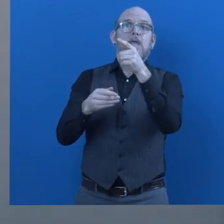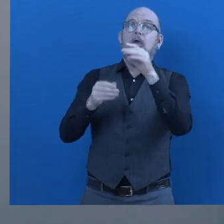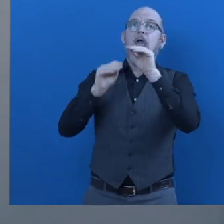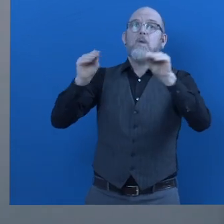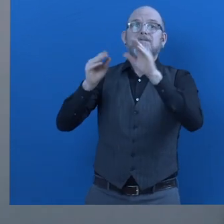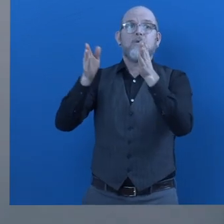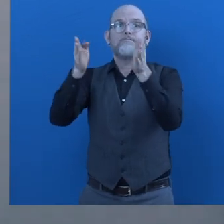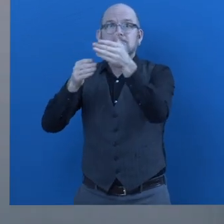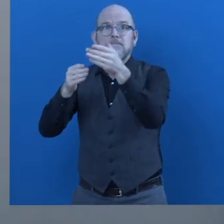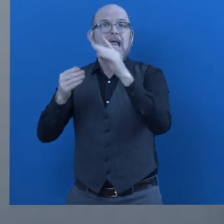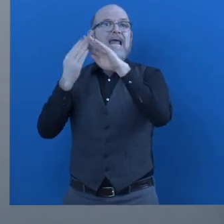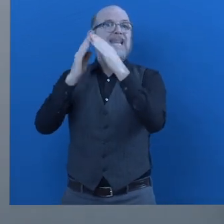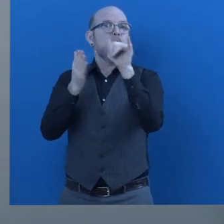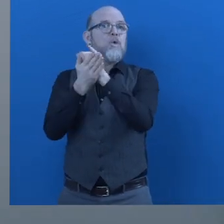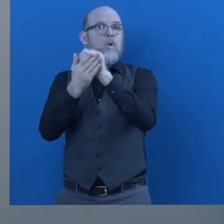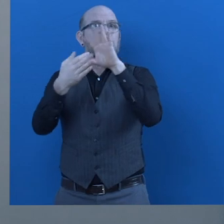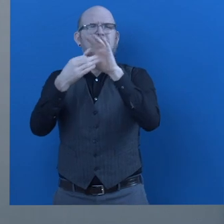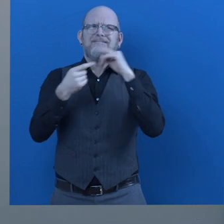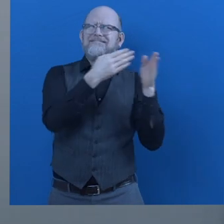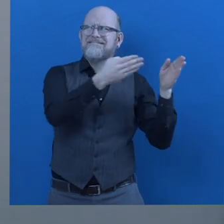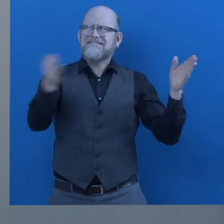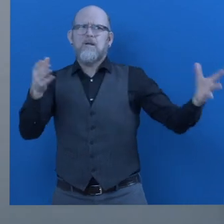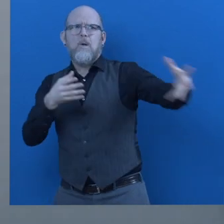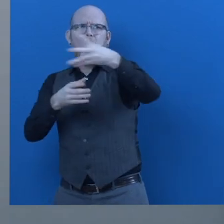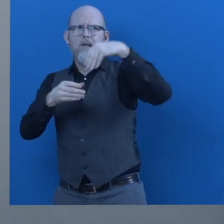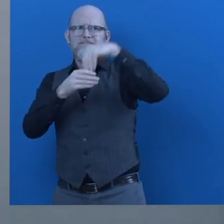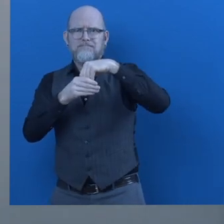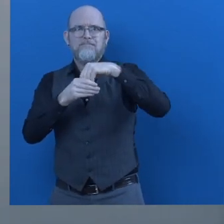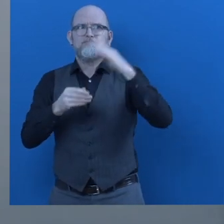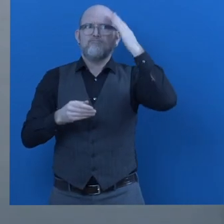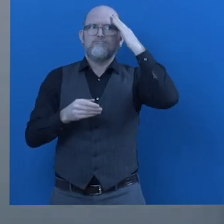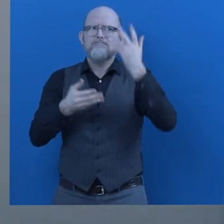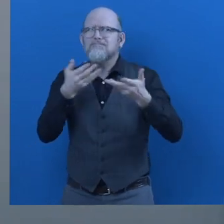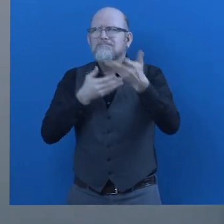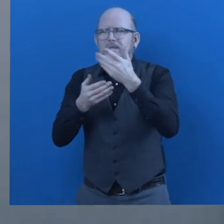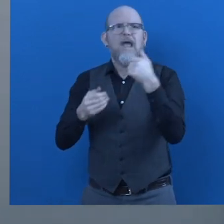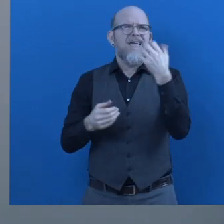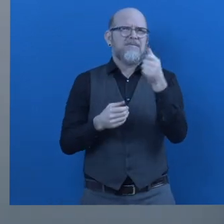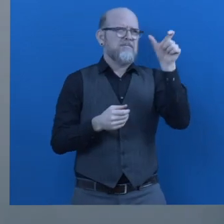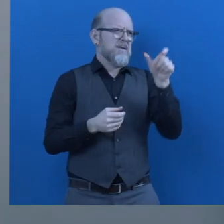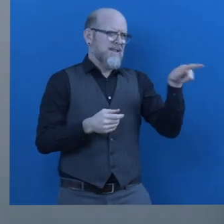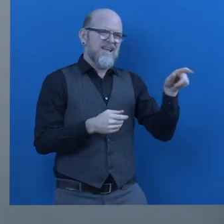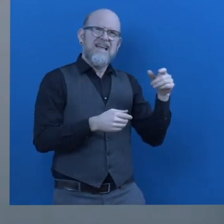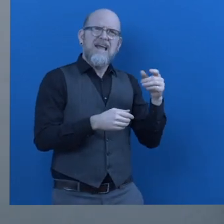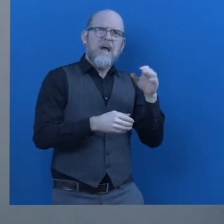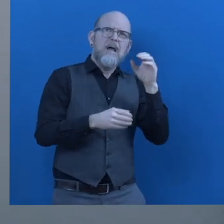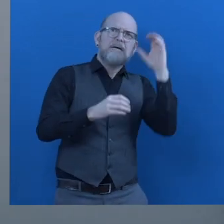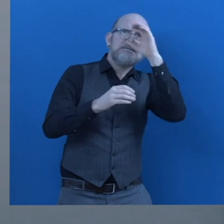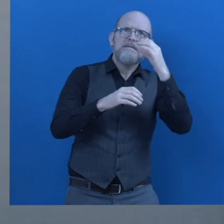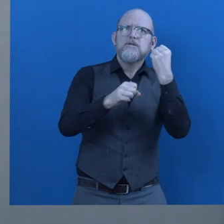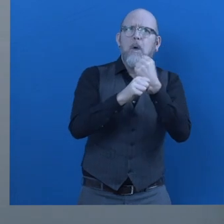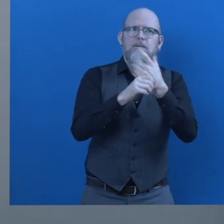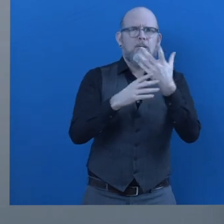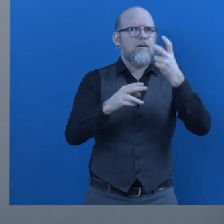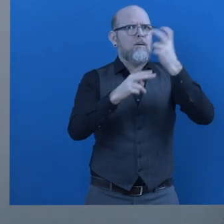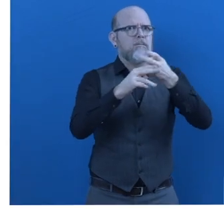And then we have this untapped talent pipeline, unconnected job seekers looking for the best opportunity to be able to find a job